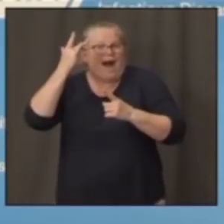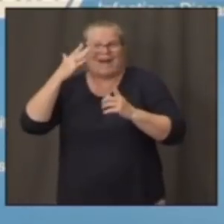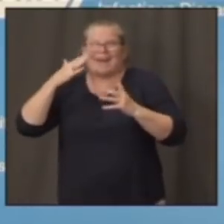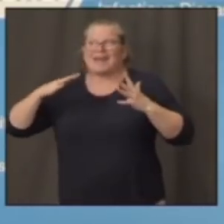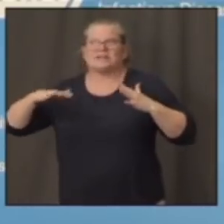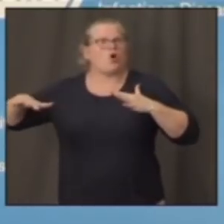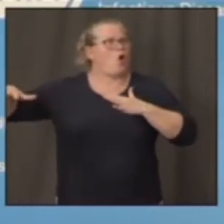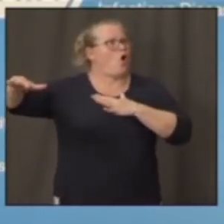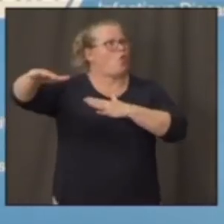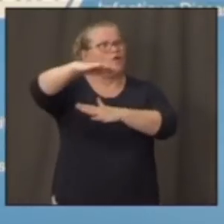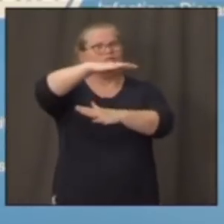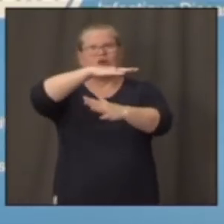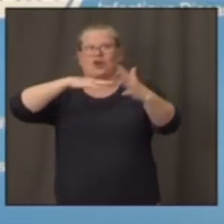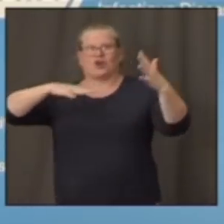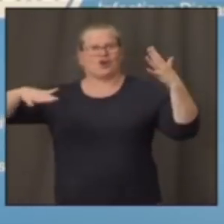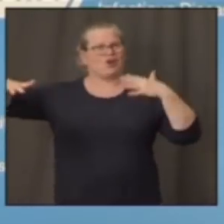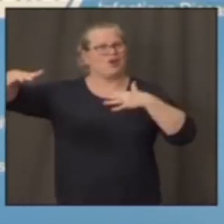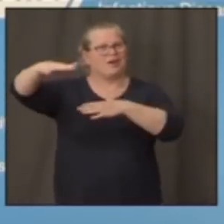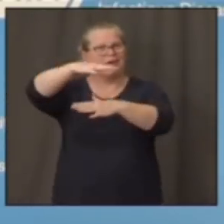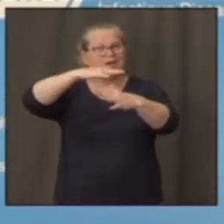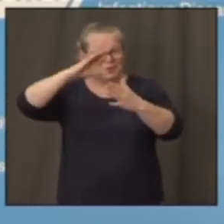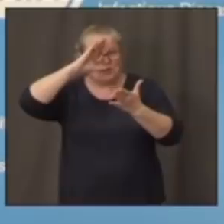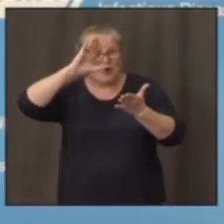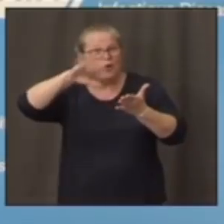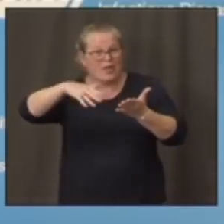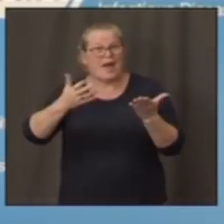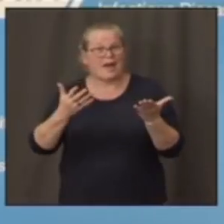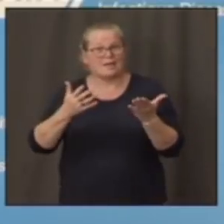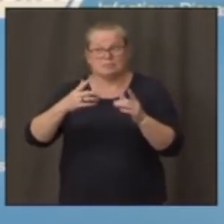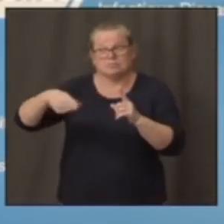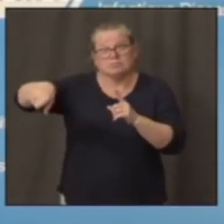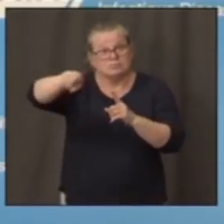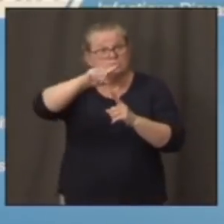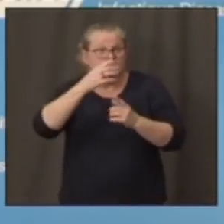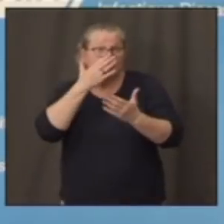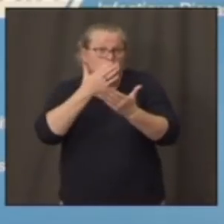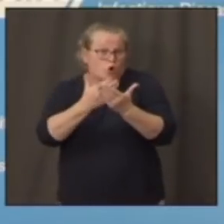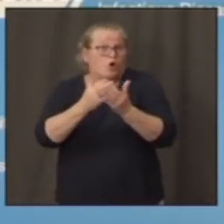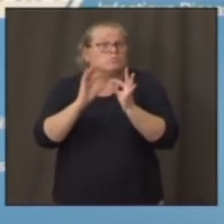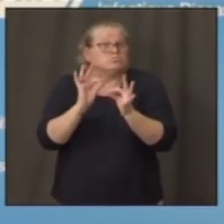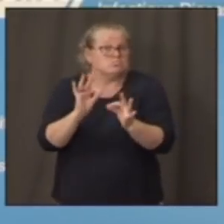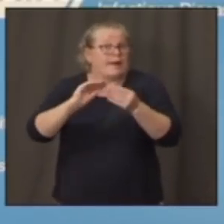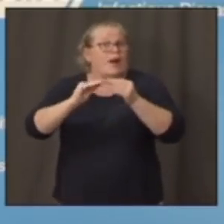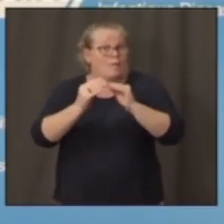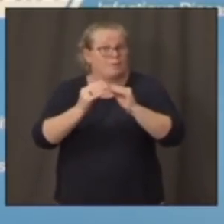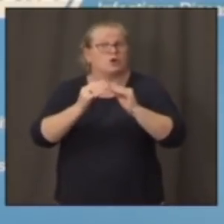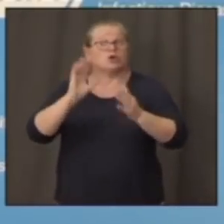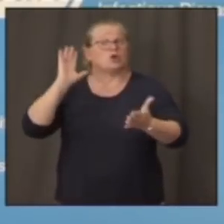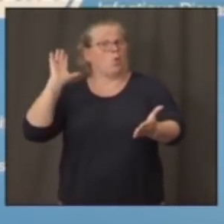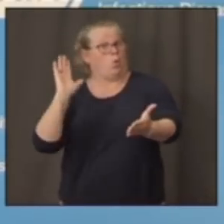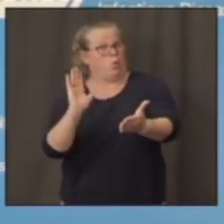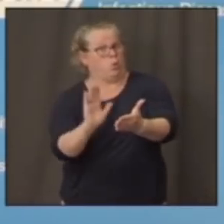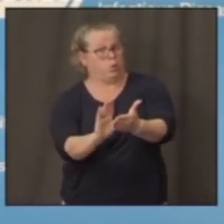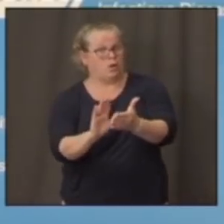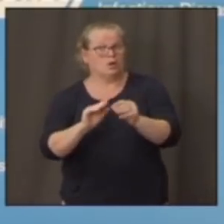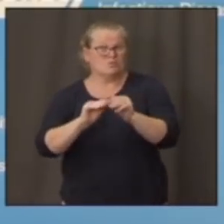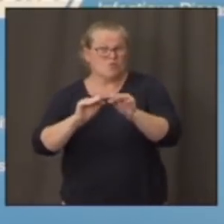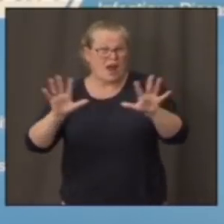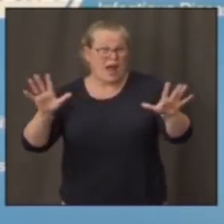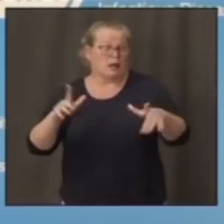you. You know that. You happen to be in a good place. If you can then use the kind of identification,